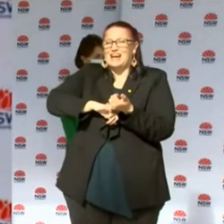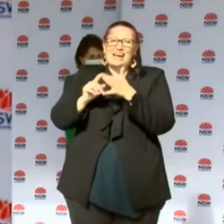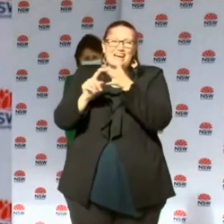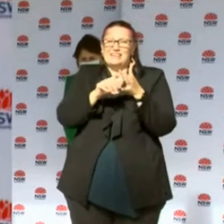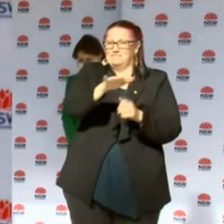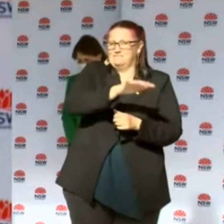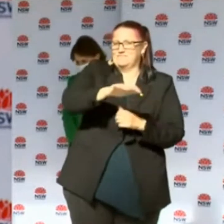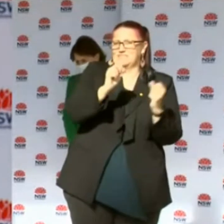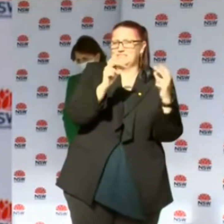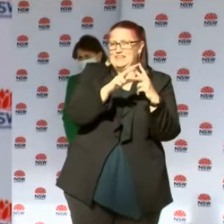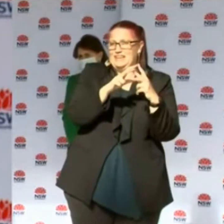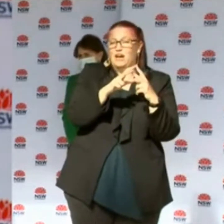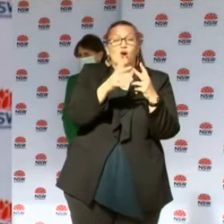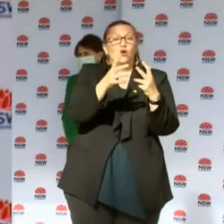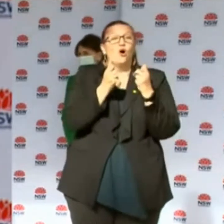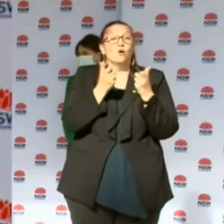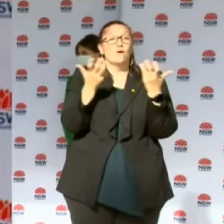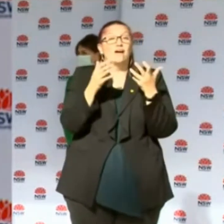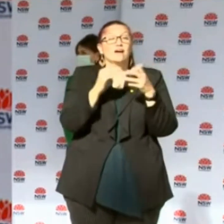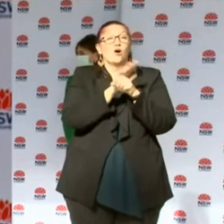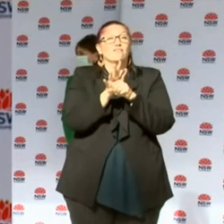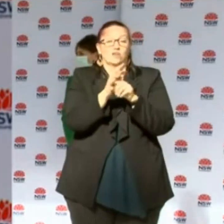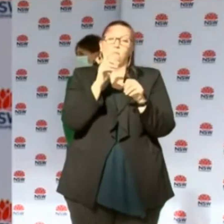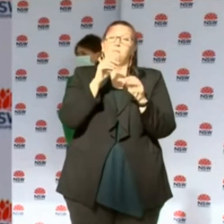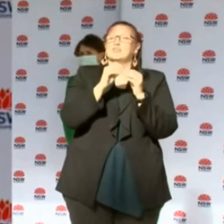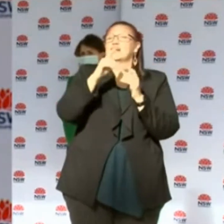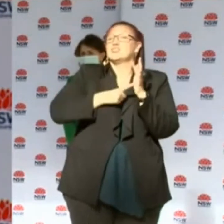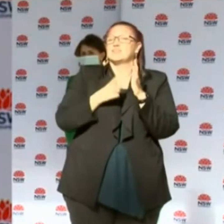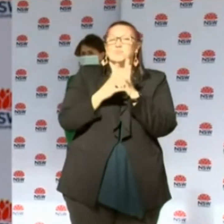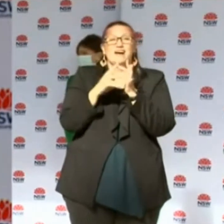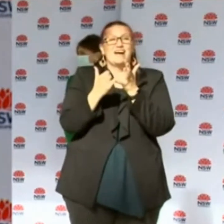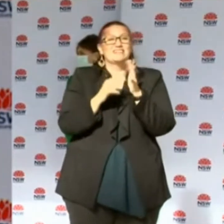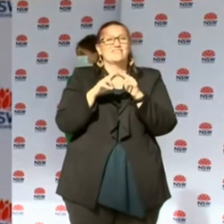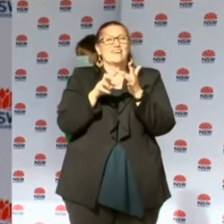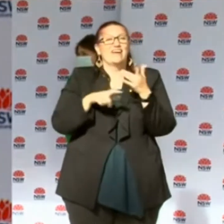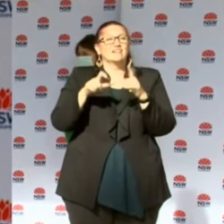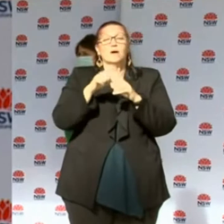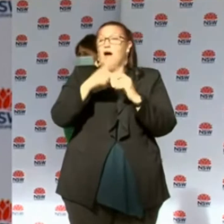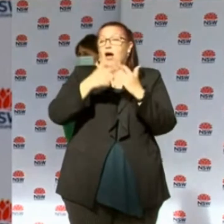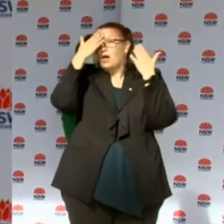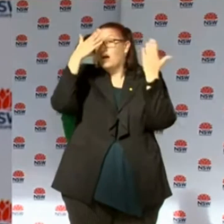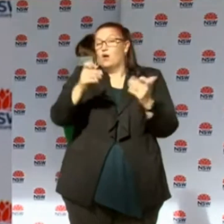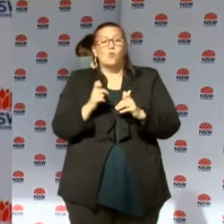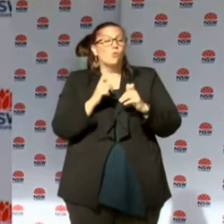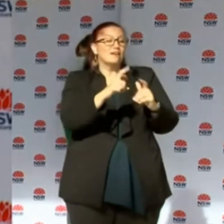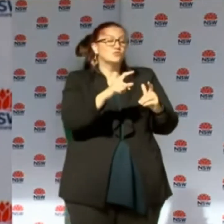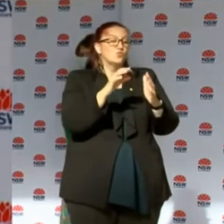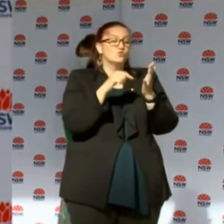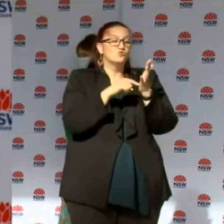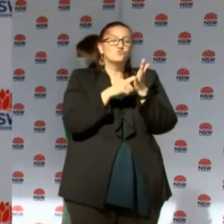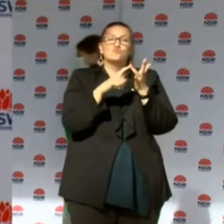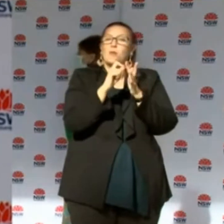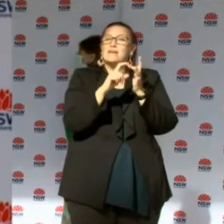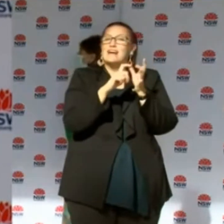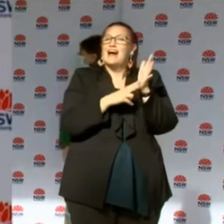exposed to the virus at Bondi Junction Westfields but then went to the Tropicana Cafe in Darlinghurst and a gentleman